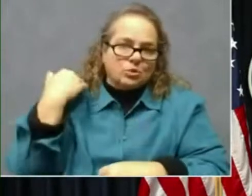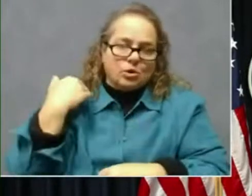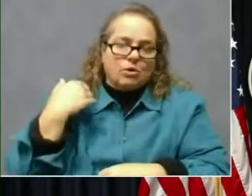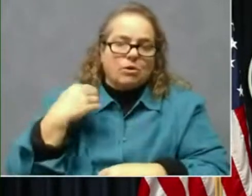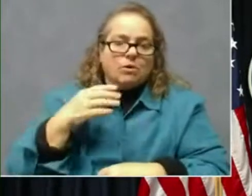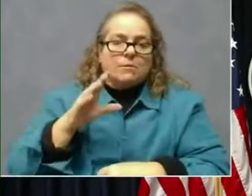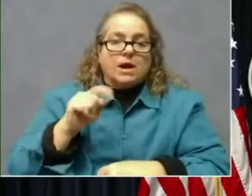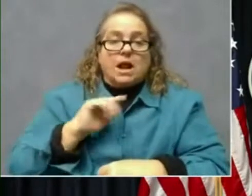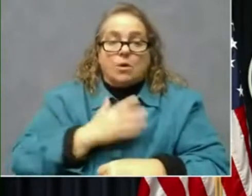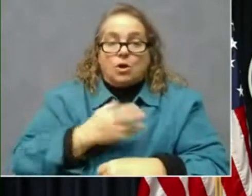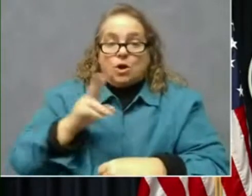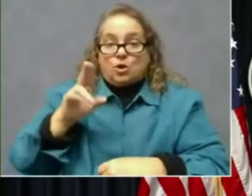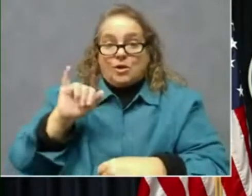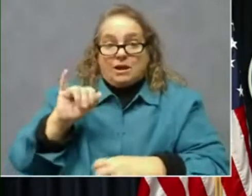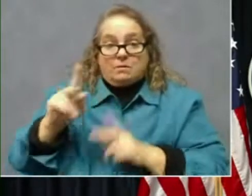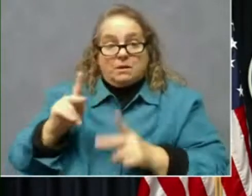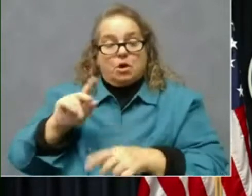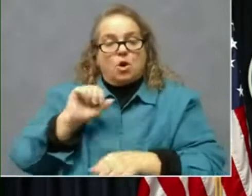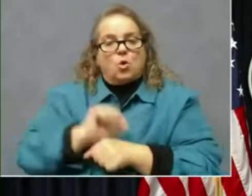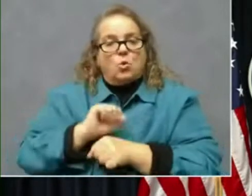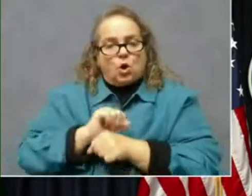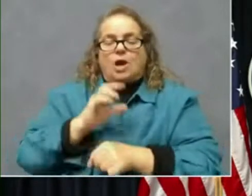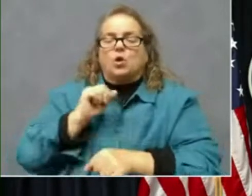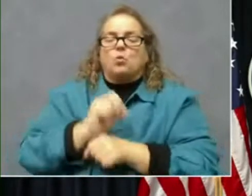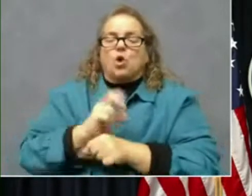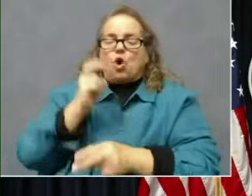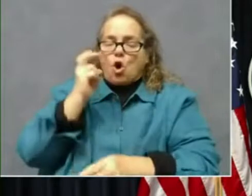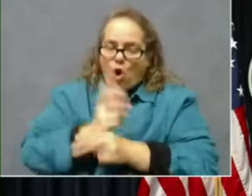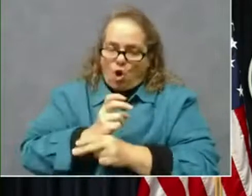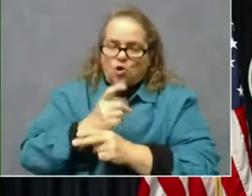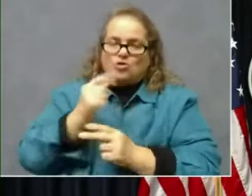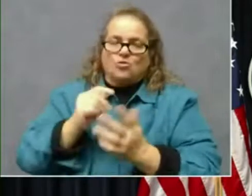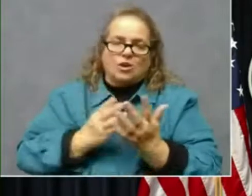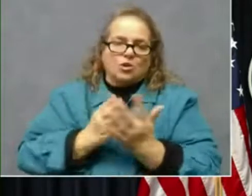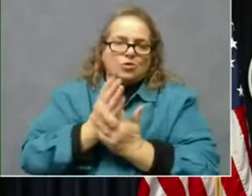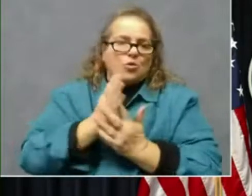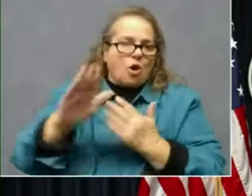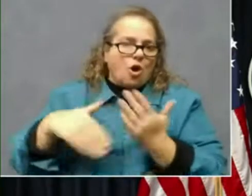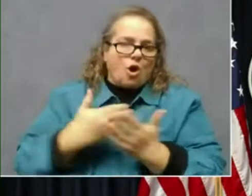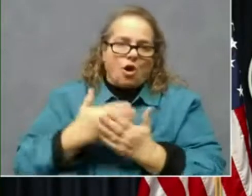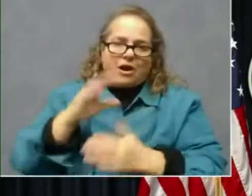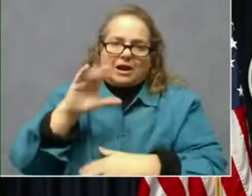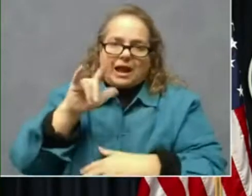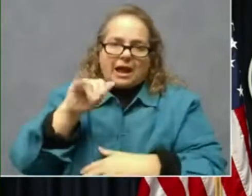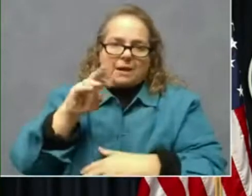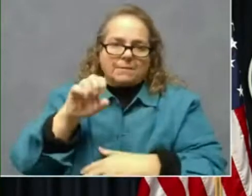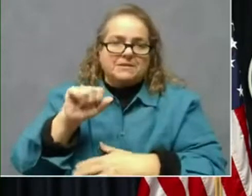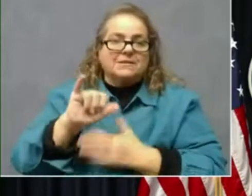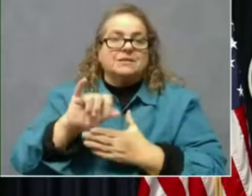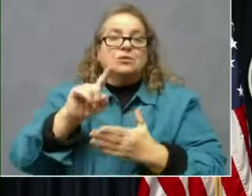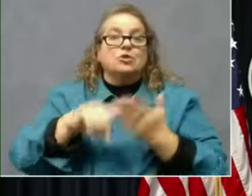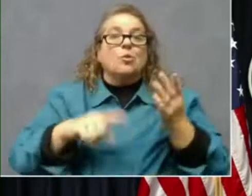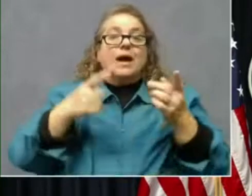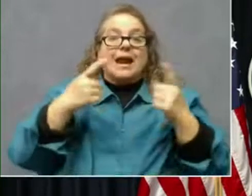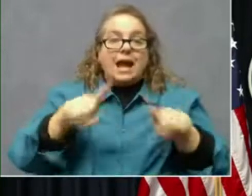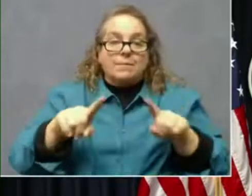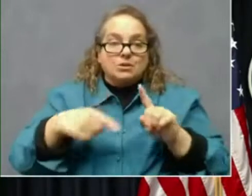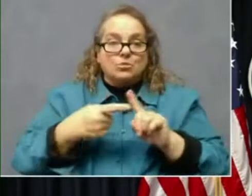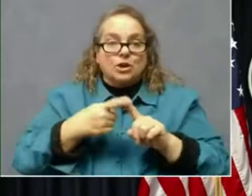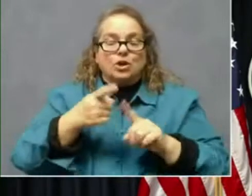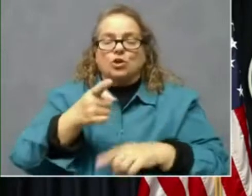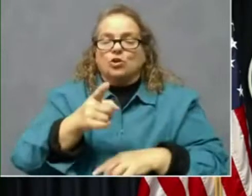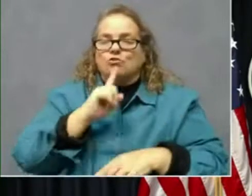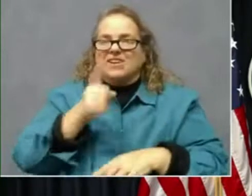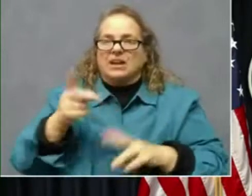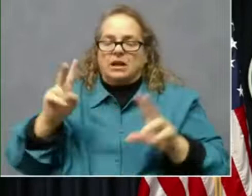continue to work and to work hard to get through all these claims. This is what happens when you starve your